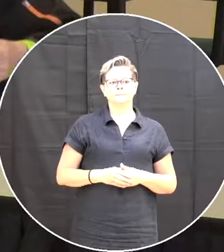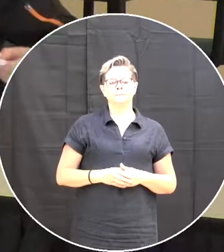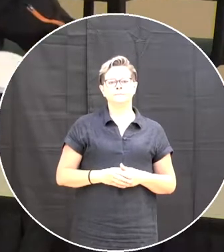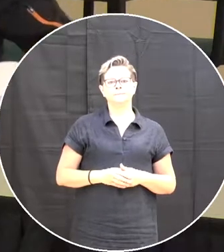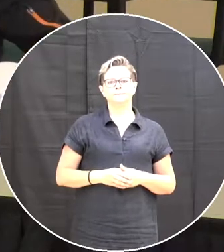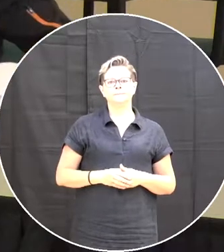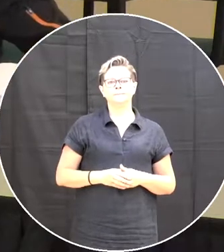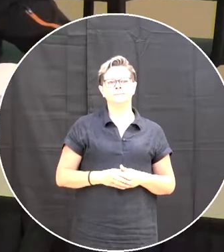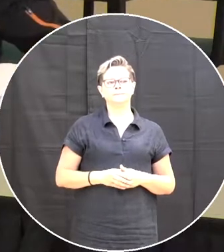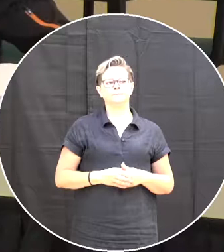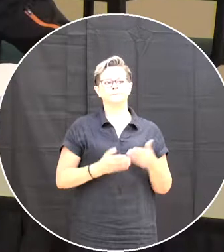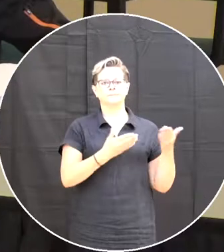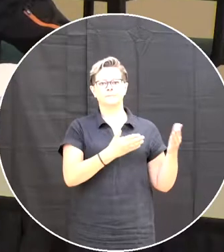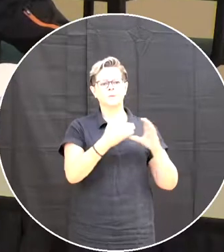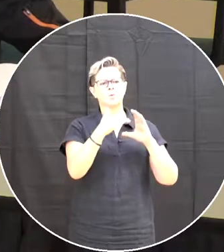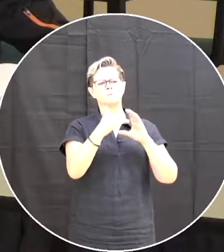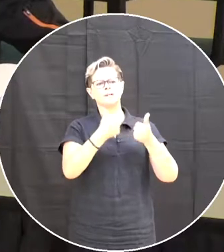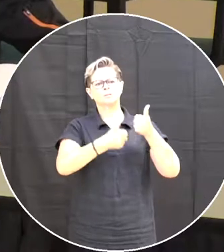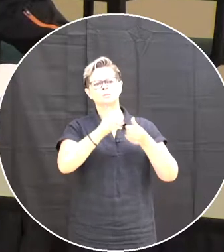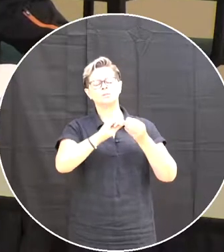that's correspondence which number